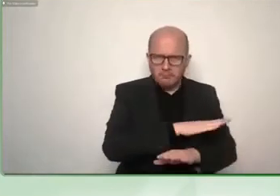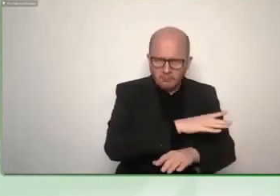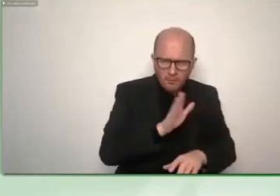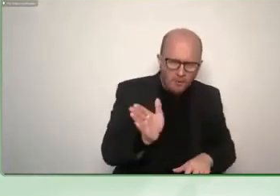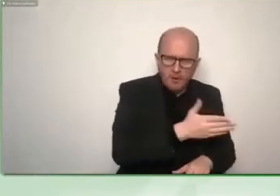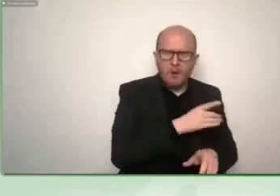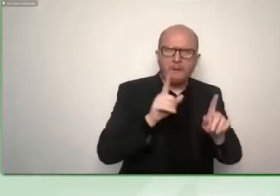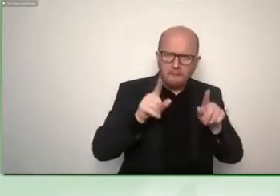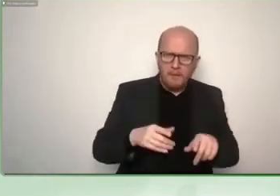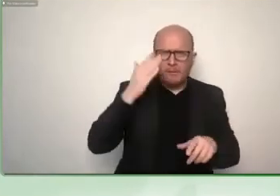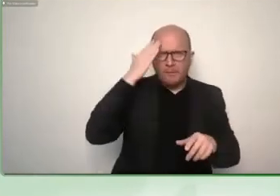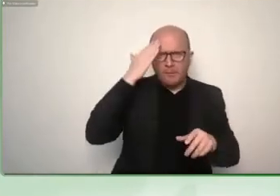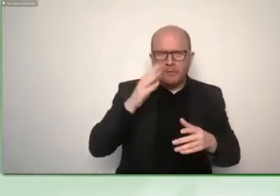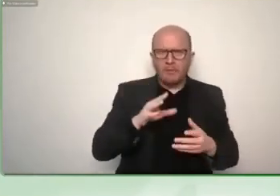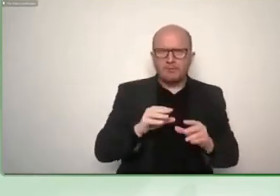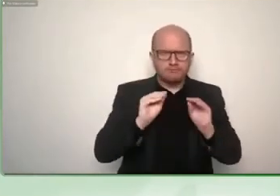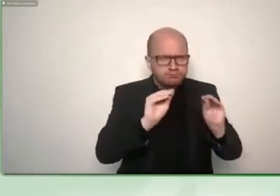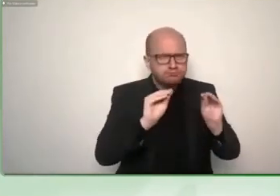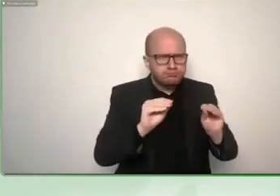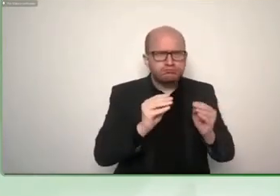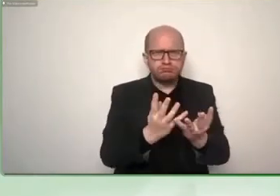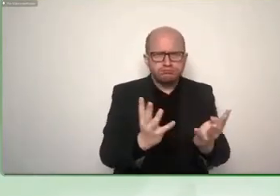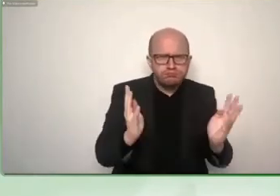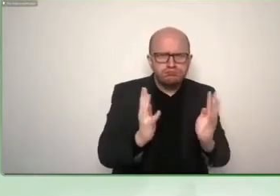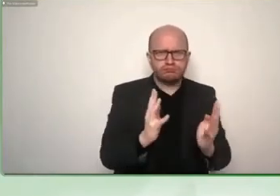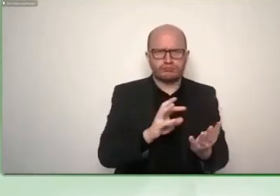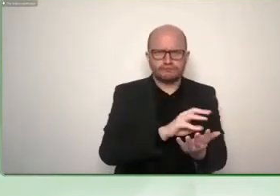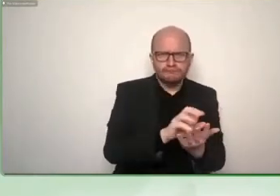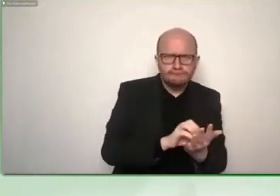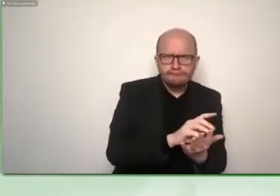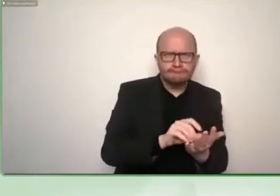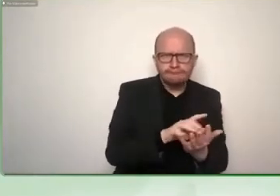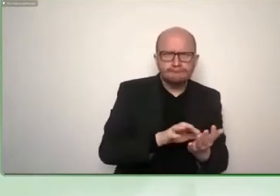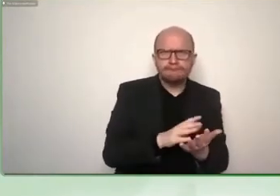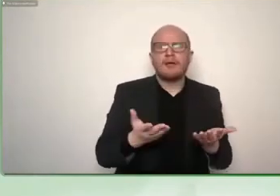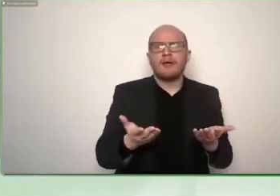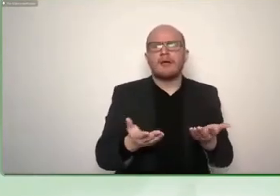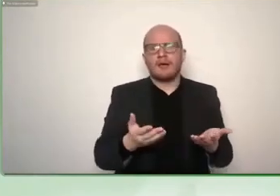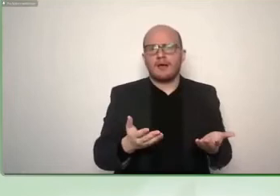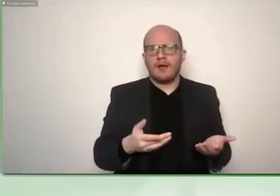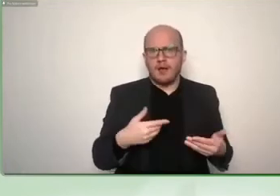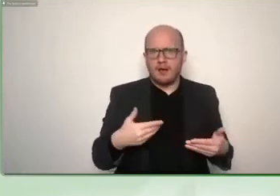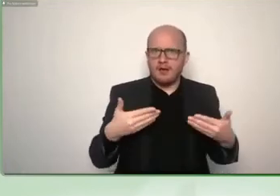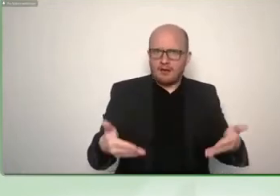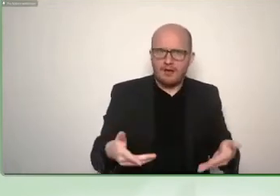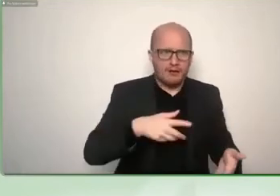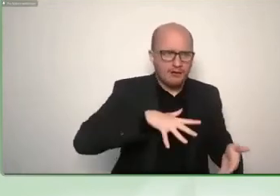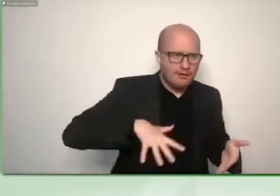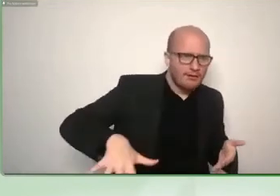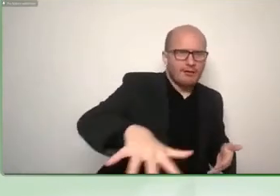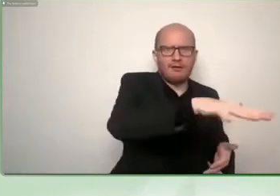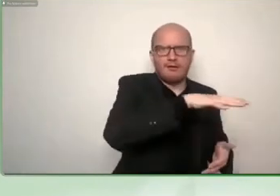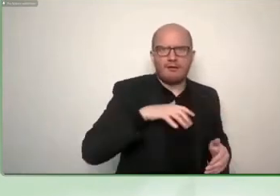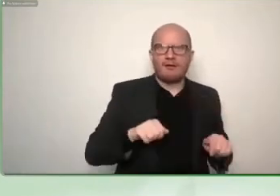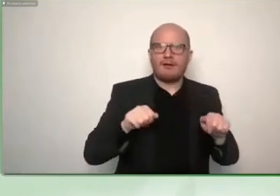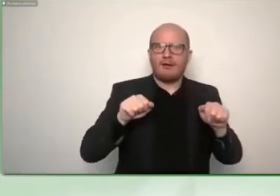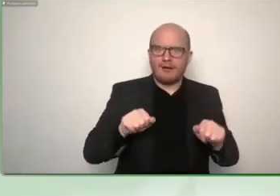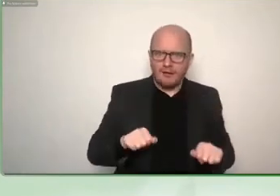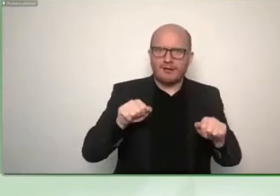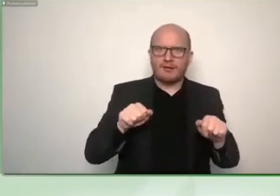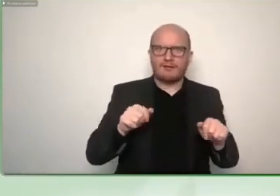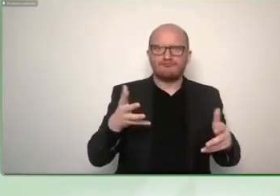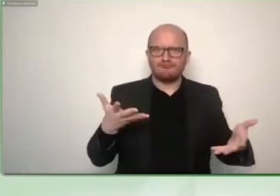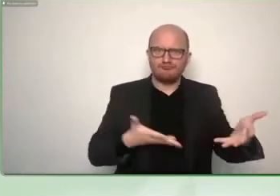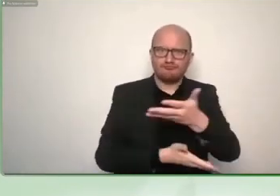so they can use it together and not the hearing impaired needs to pass it on and the same with